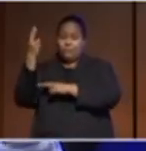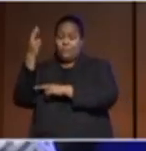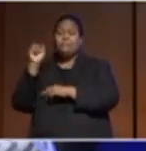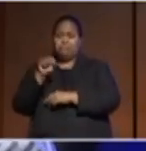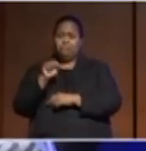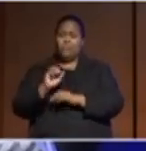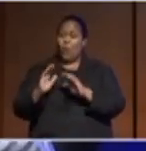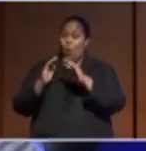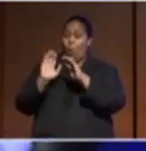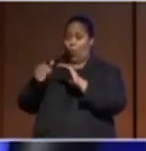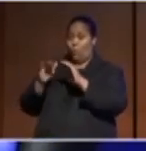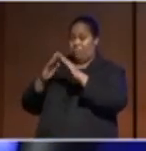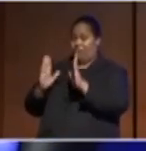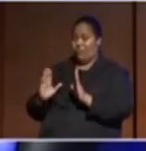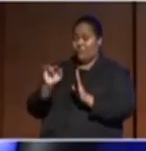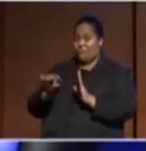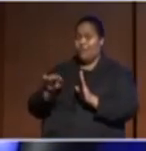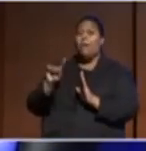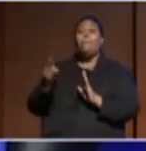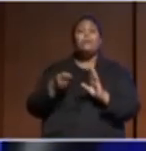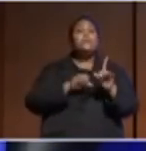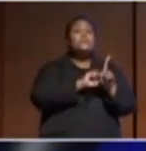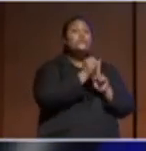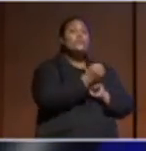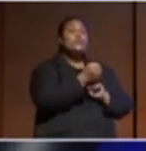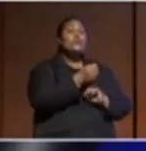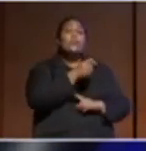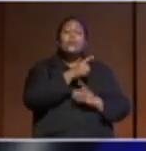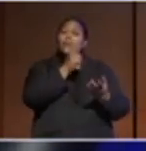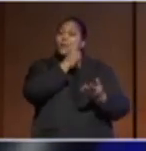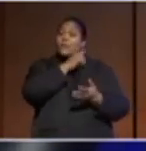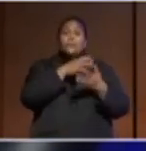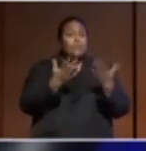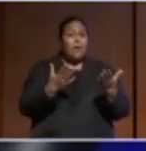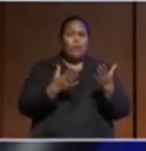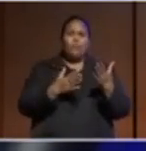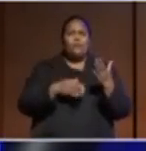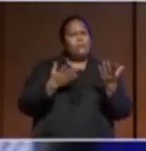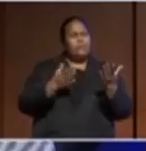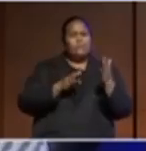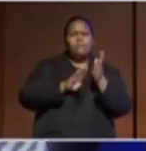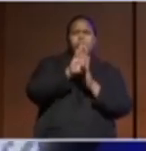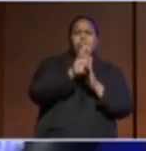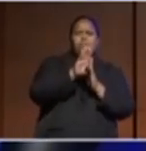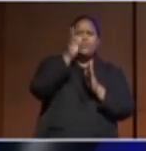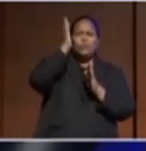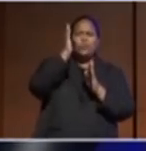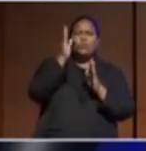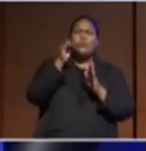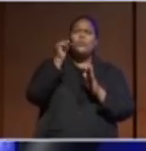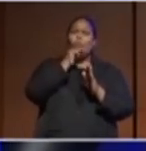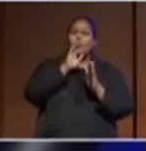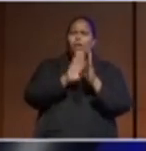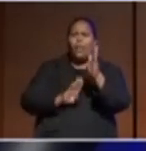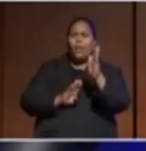houses of parliament. But we have a situation now where girls are doing so much better at school than boys. And yet,